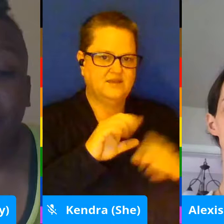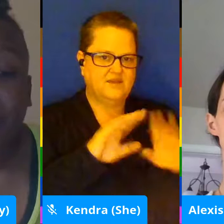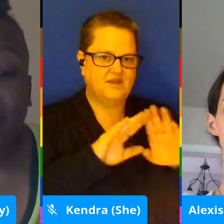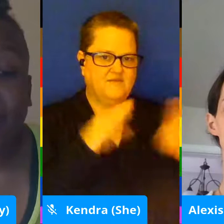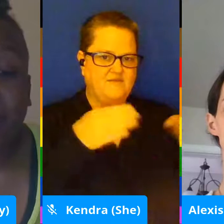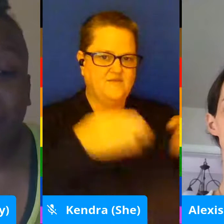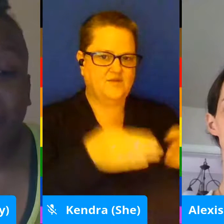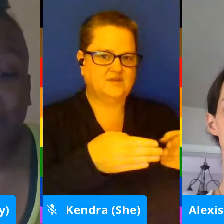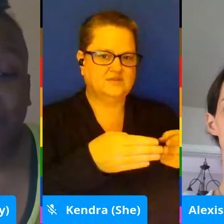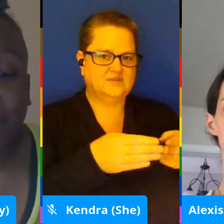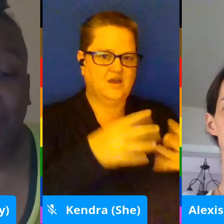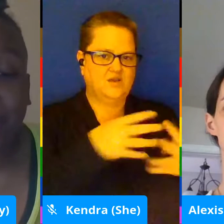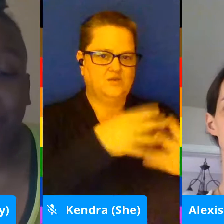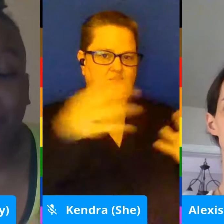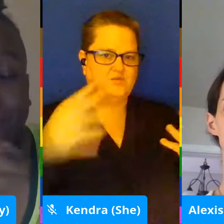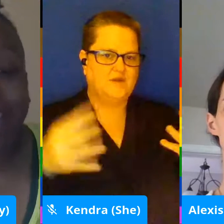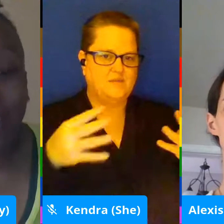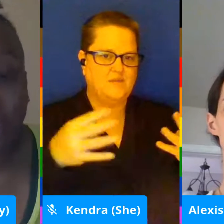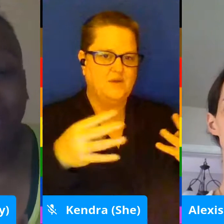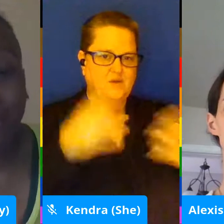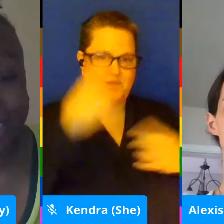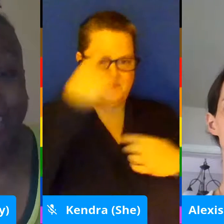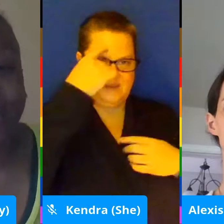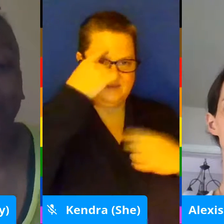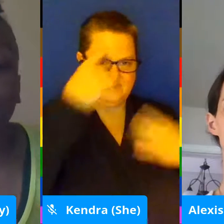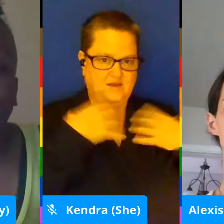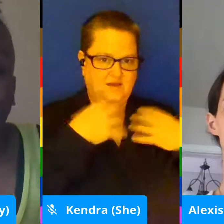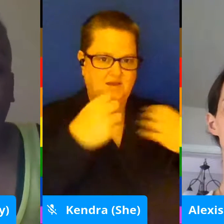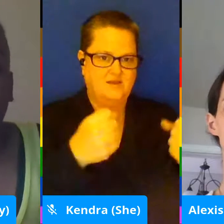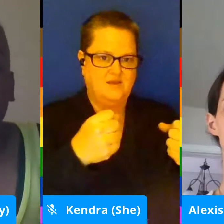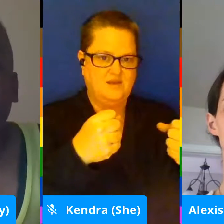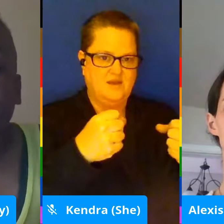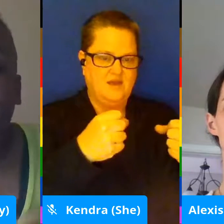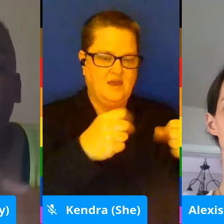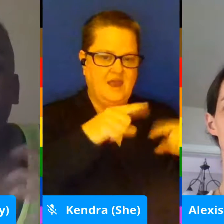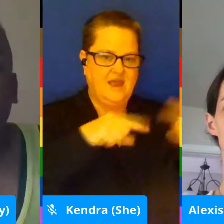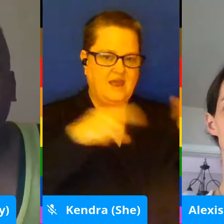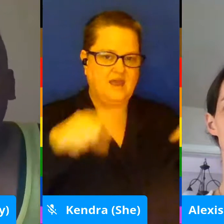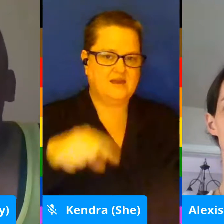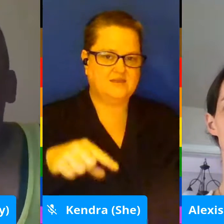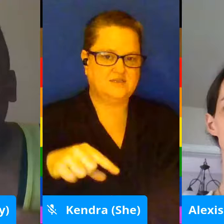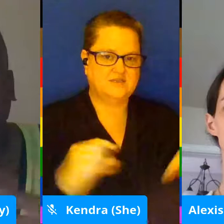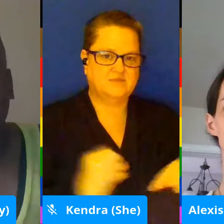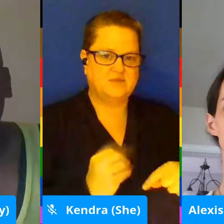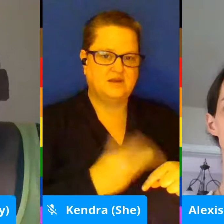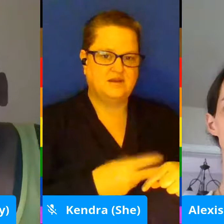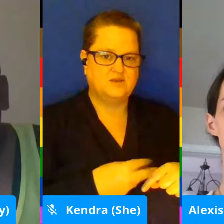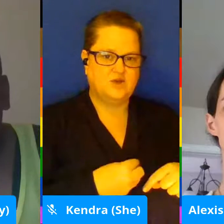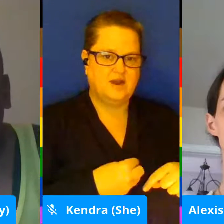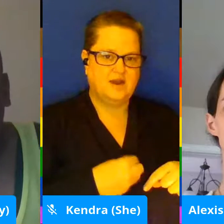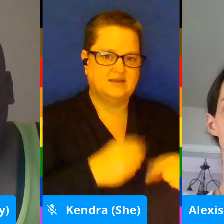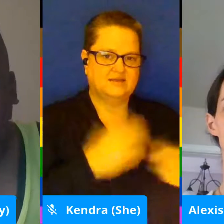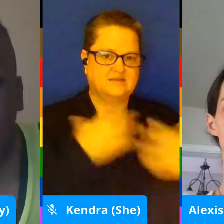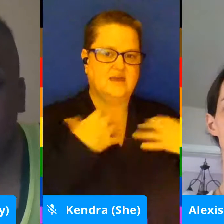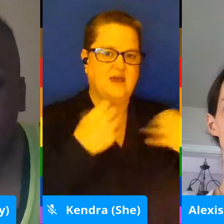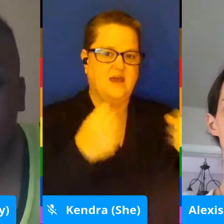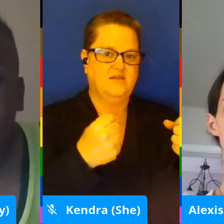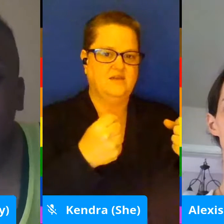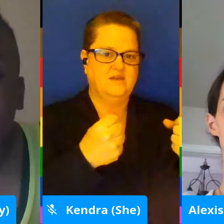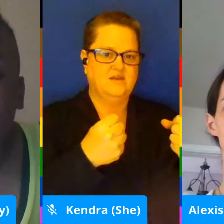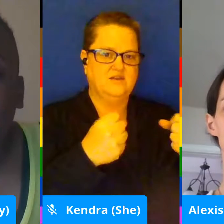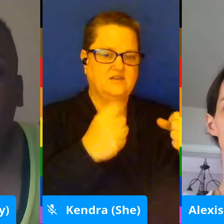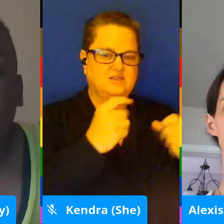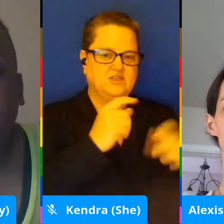health and interdisciplinary trans health. She has trained providers across the